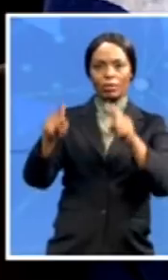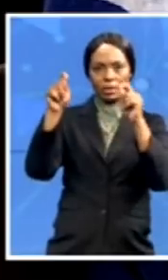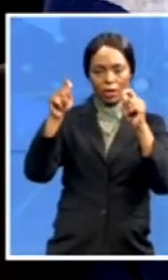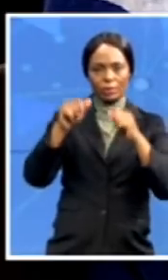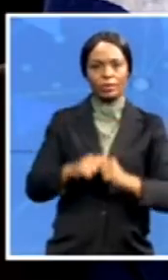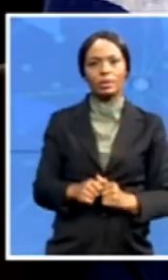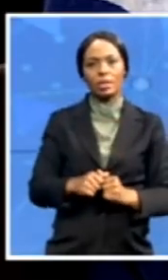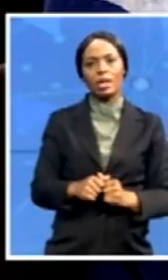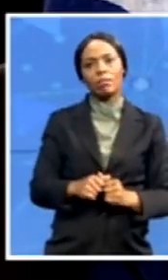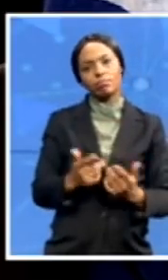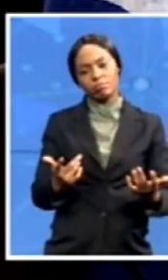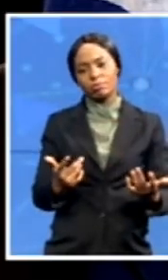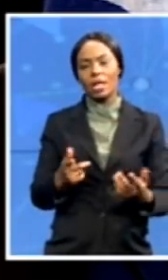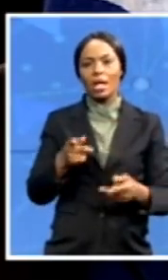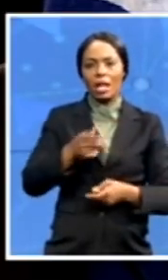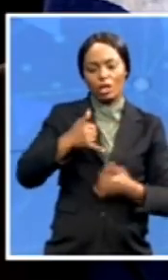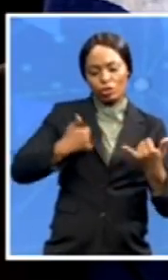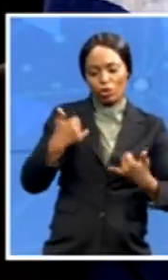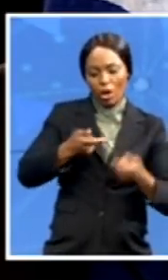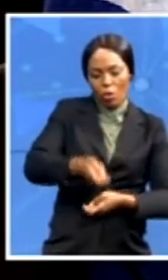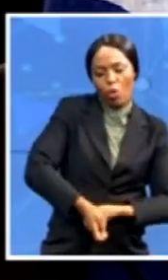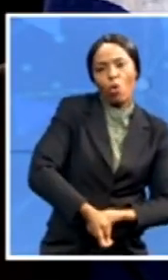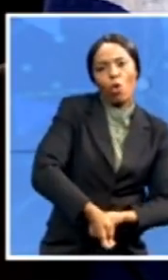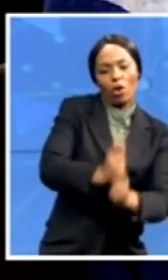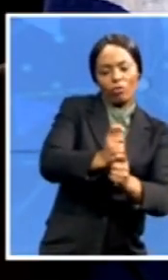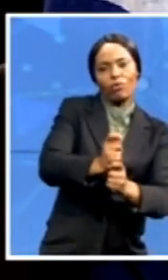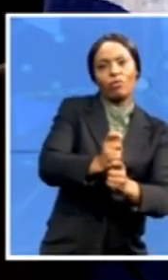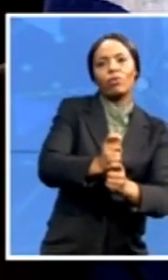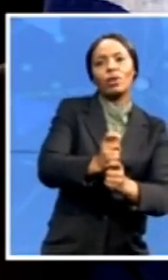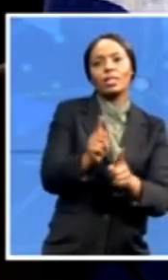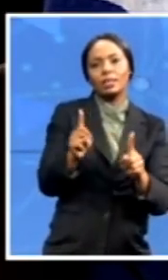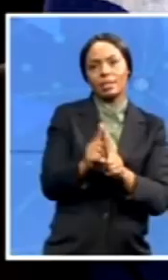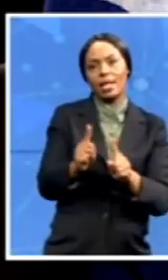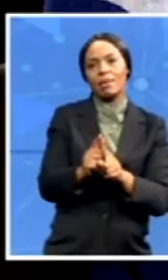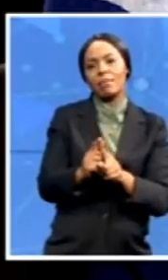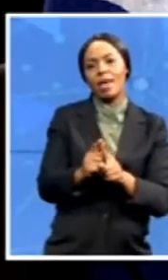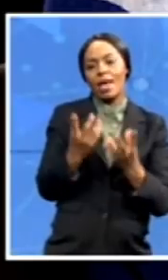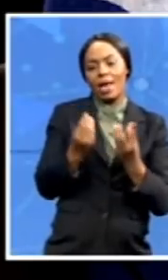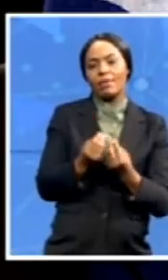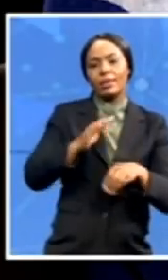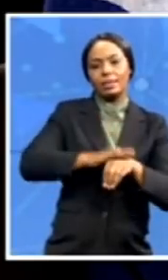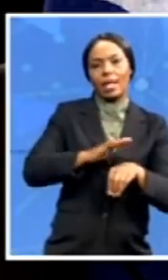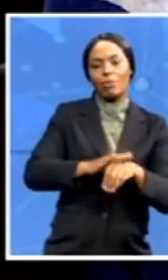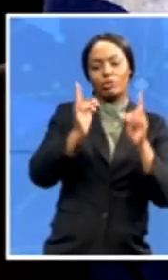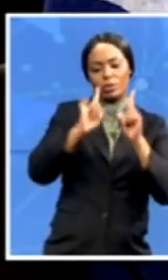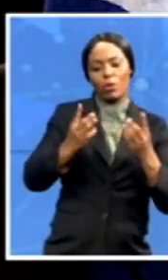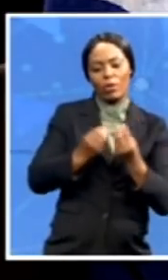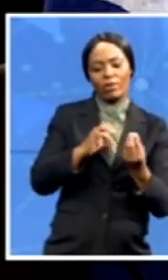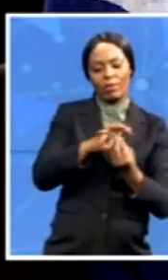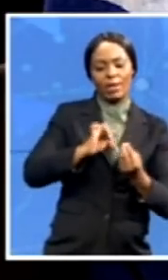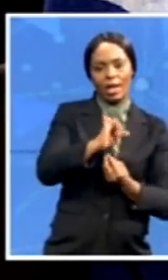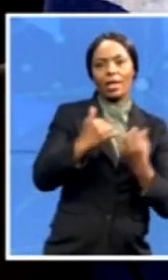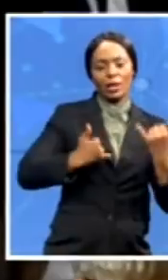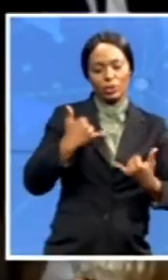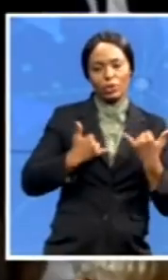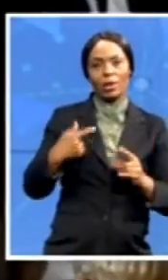as well as spending time with his family. F. W. de Klerk was revived by his beloved